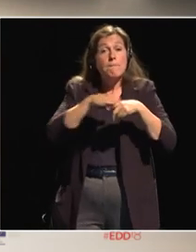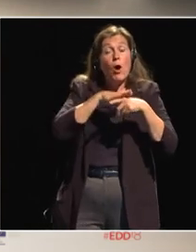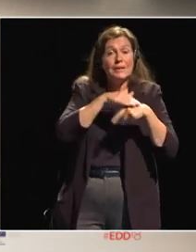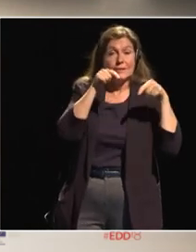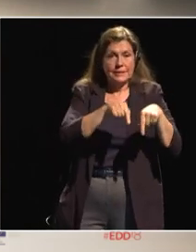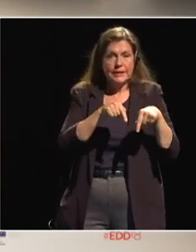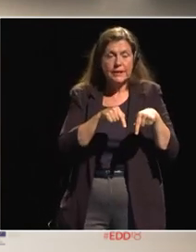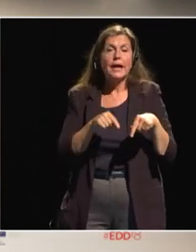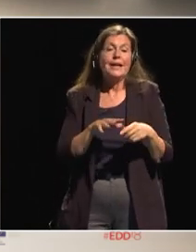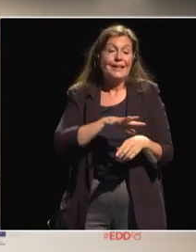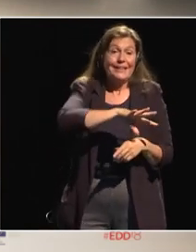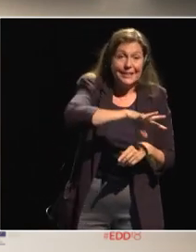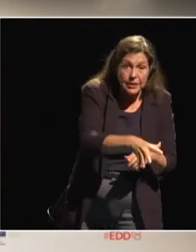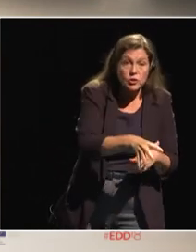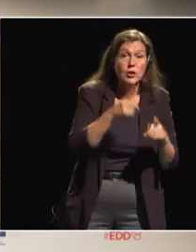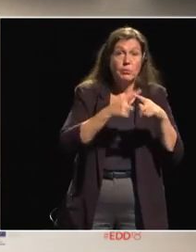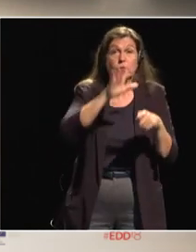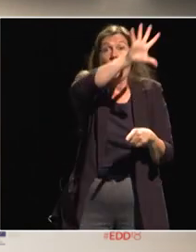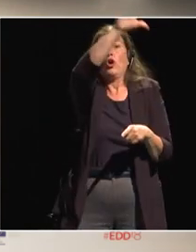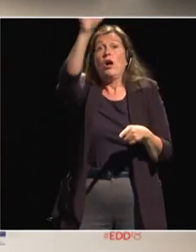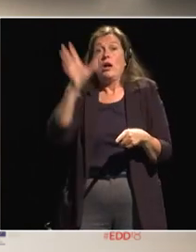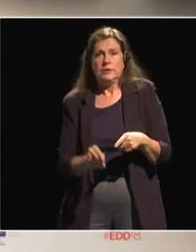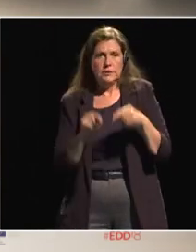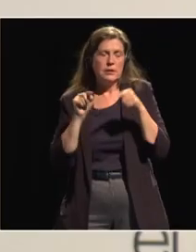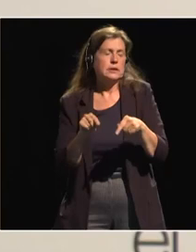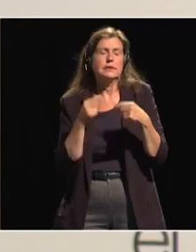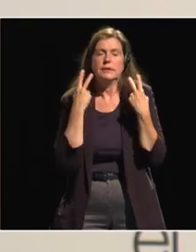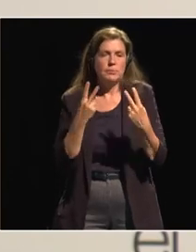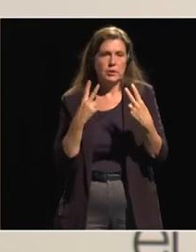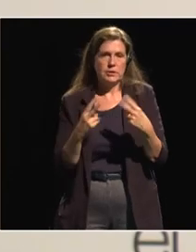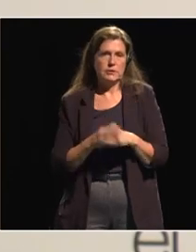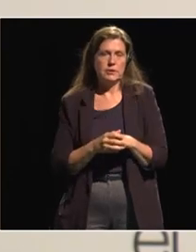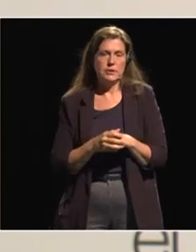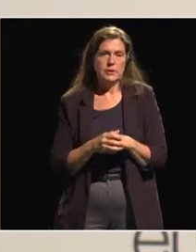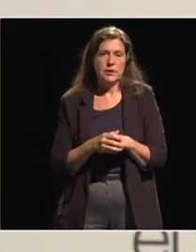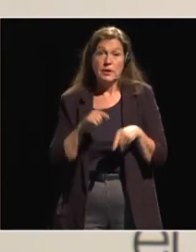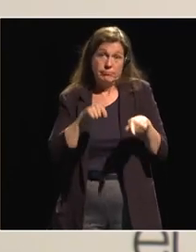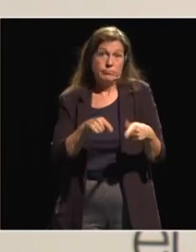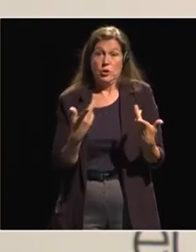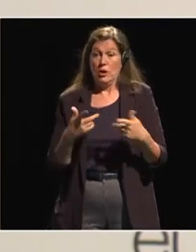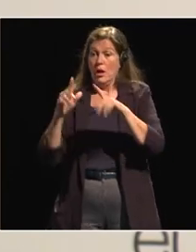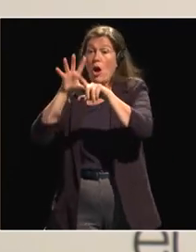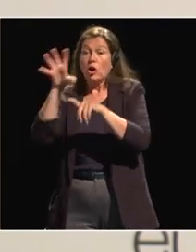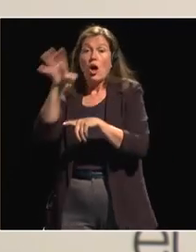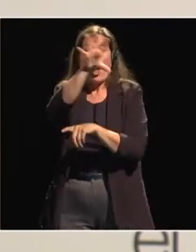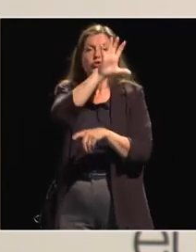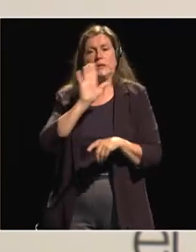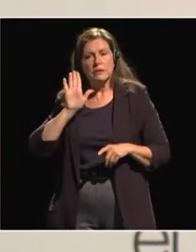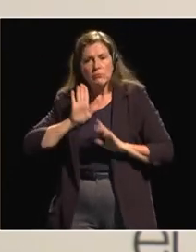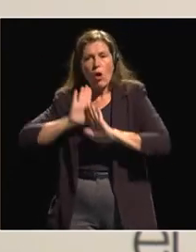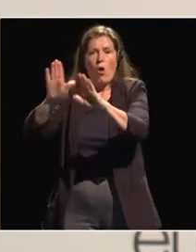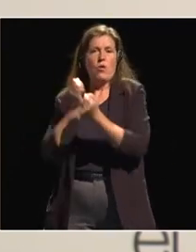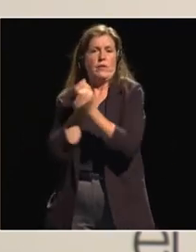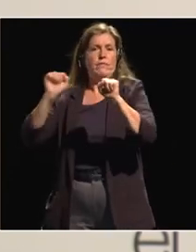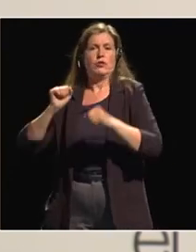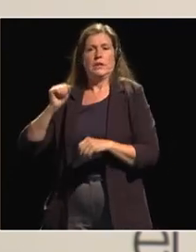from a political point of view continental and regional organization is essential it's a question of sovereignty